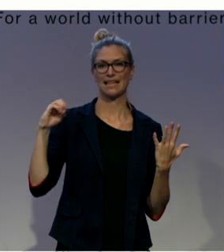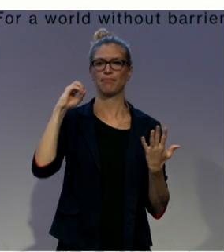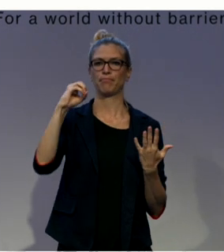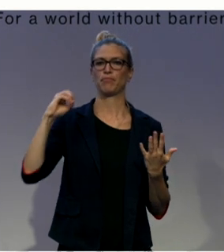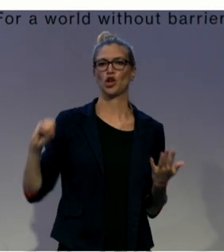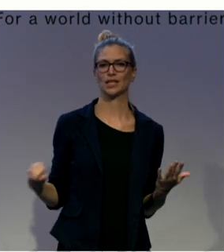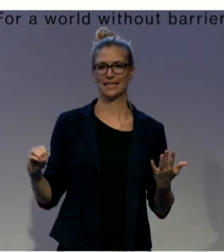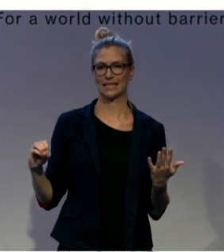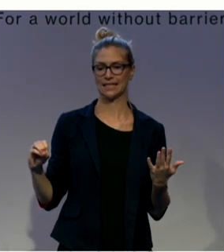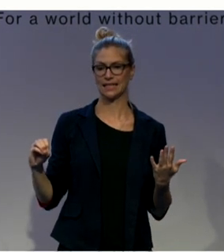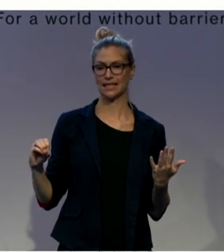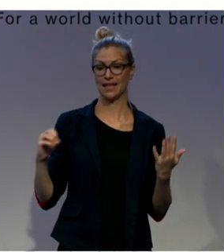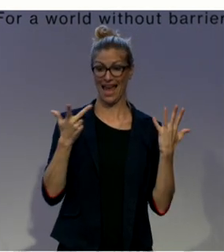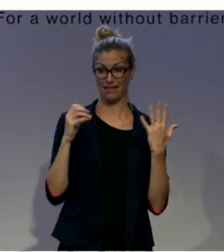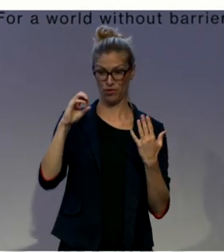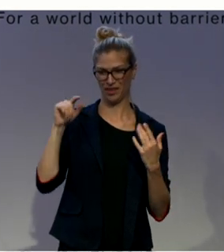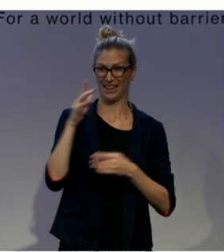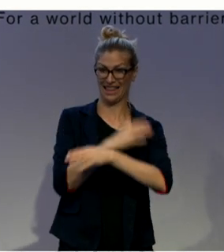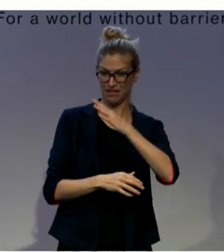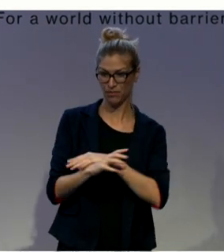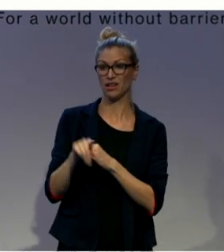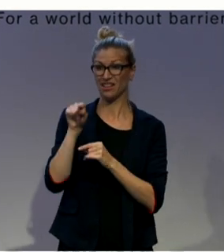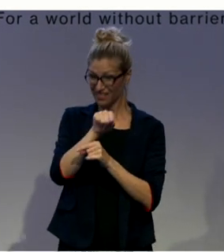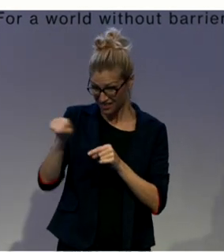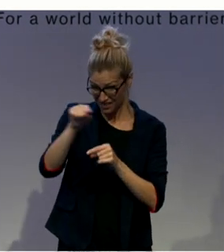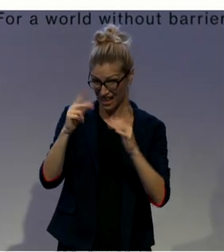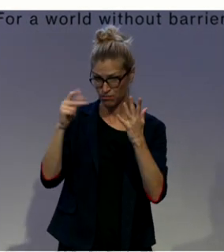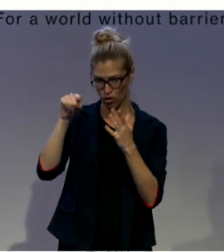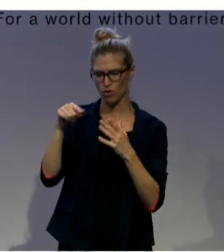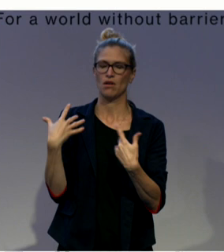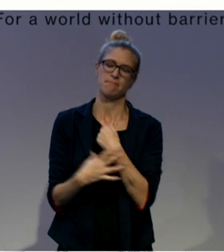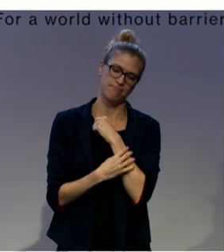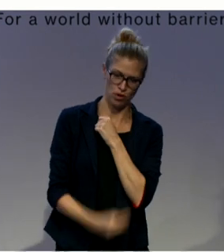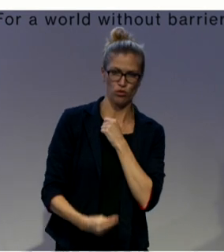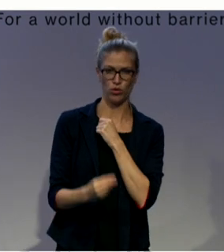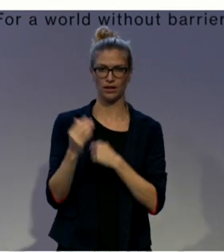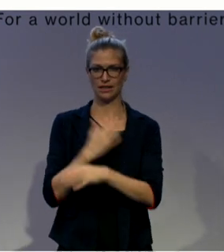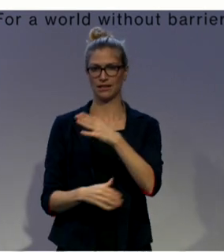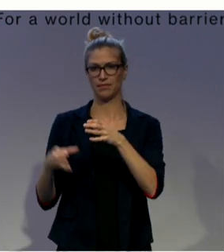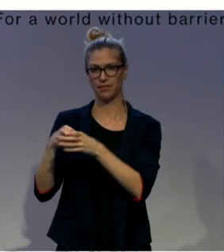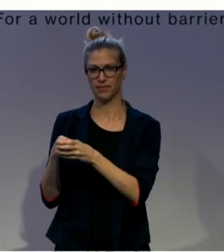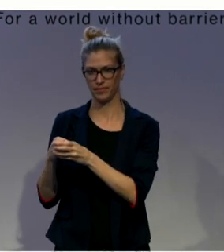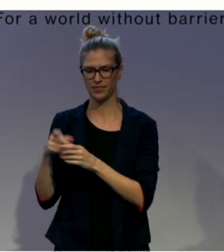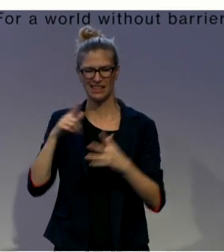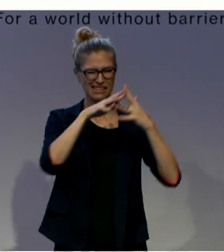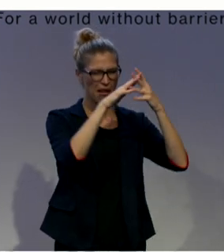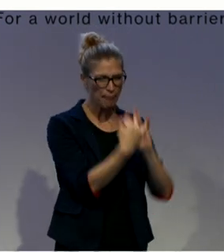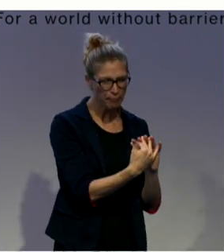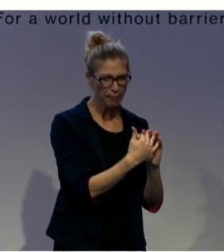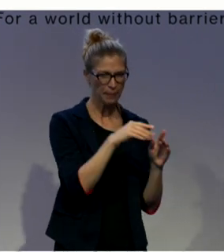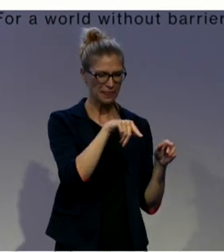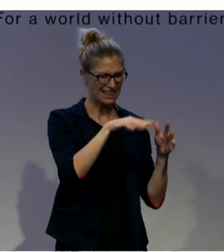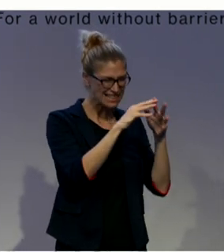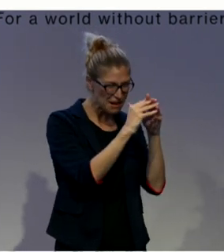in developed countries, as we see in the slums of Rio, Brazil. They lack basic sanitation, education,